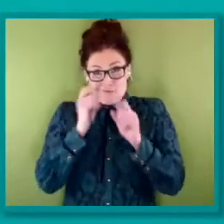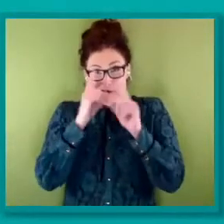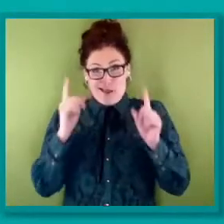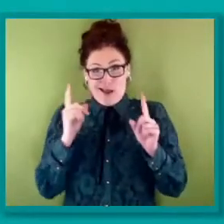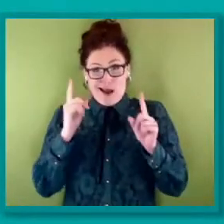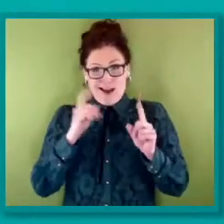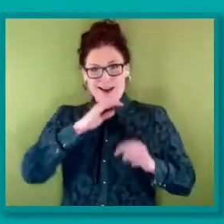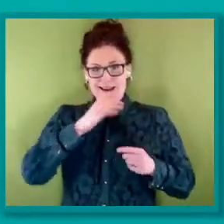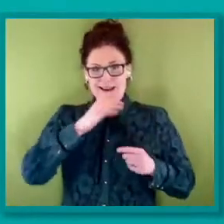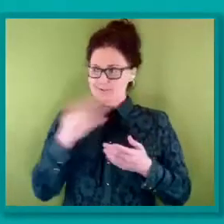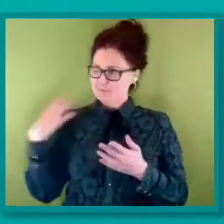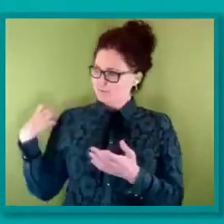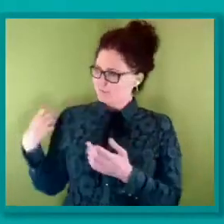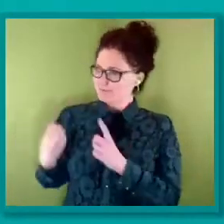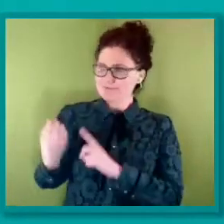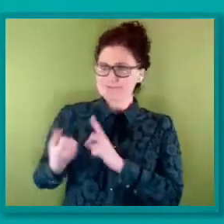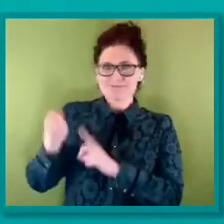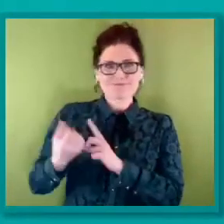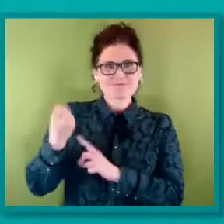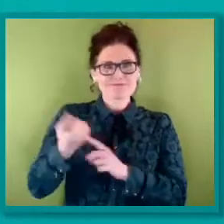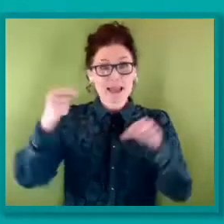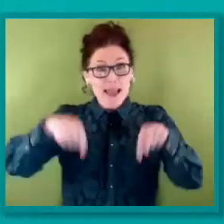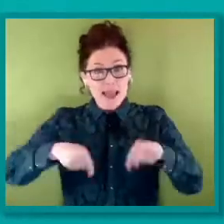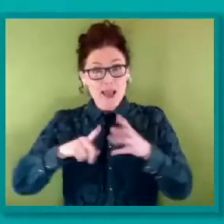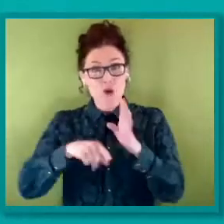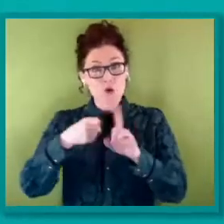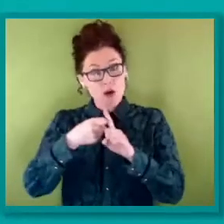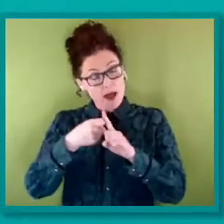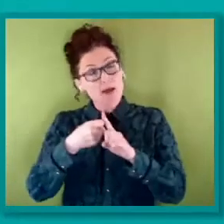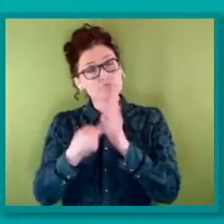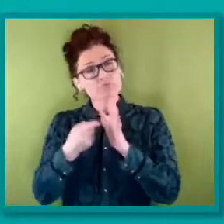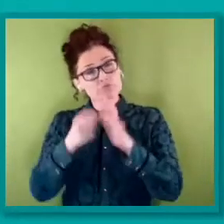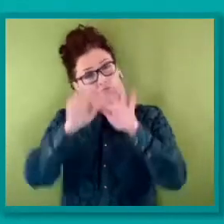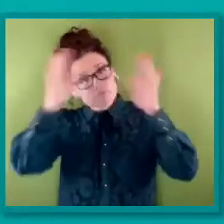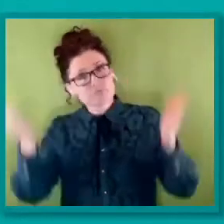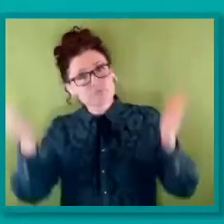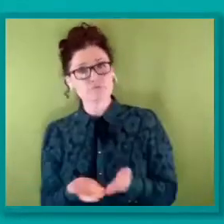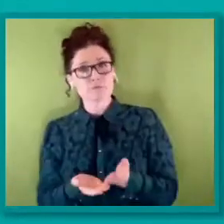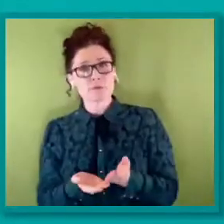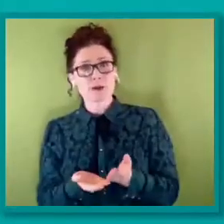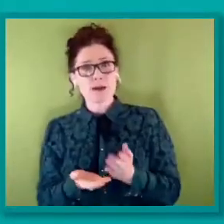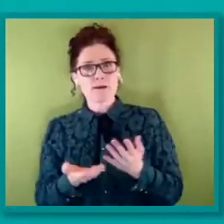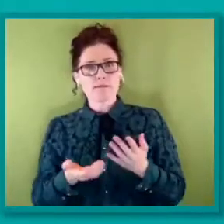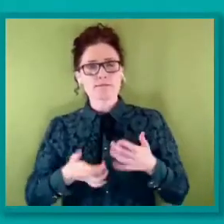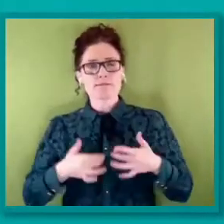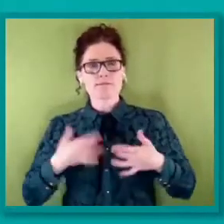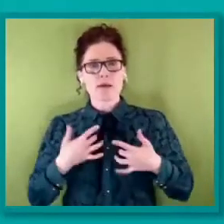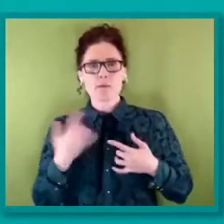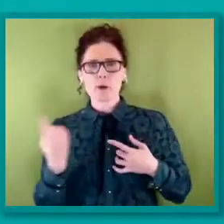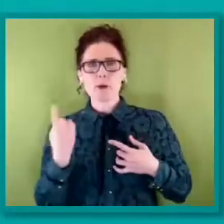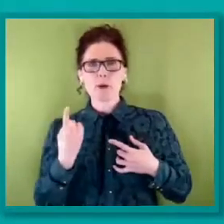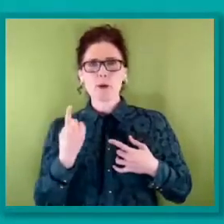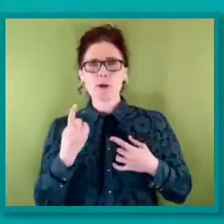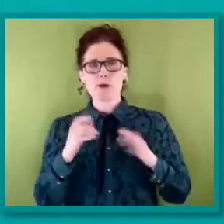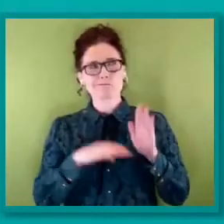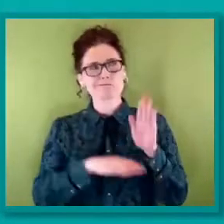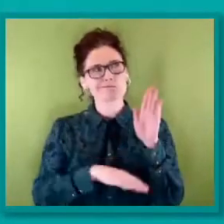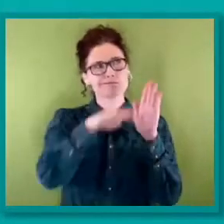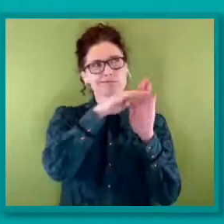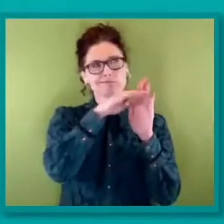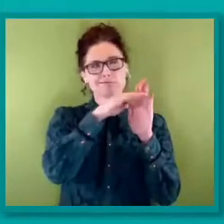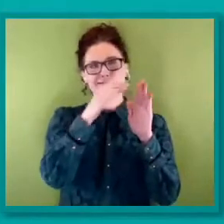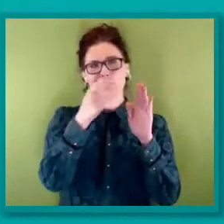rights movement here in the UK and around the world have primarily been felt by the most privileged among us. And we're absolutely